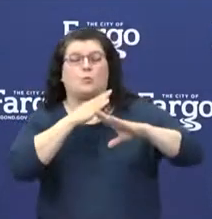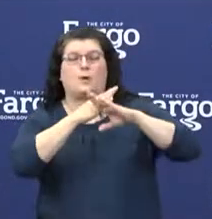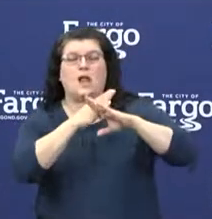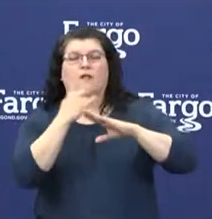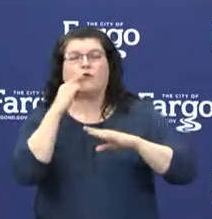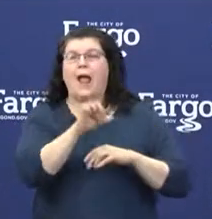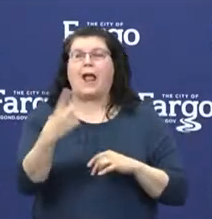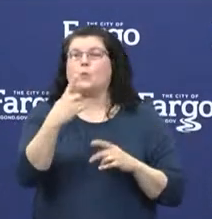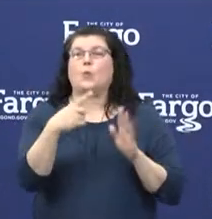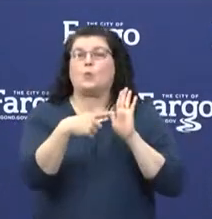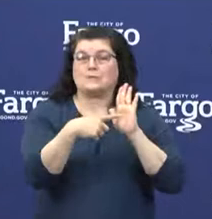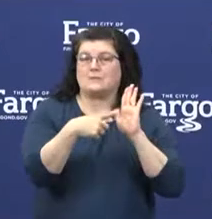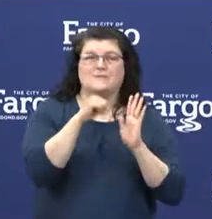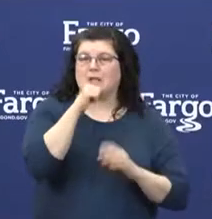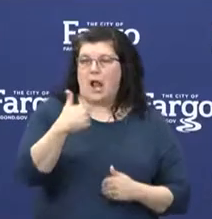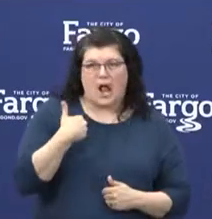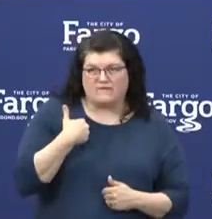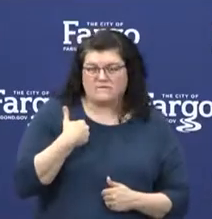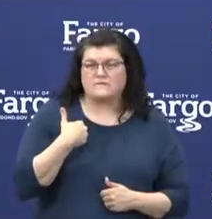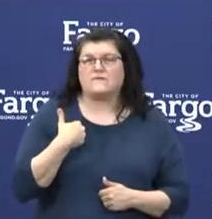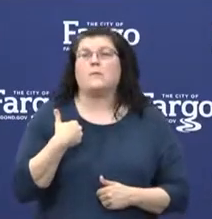people.